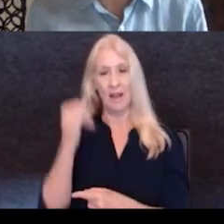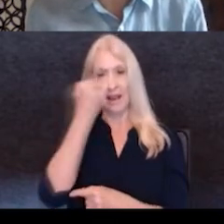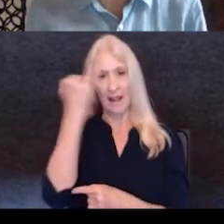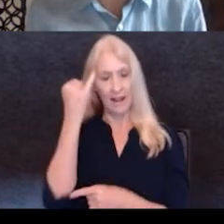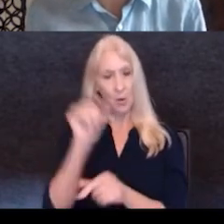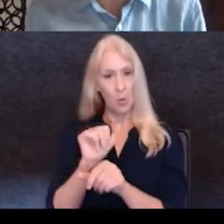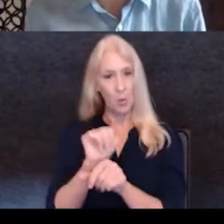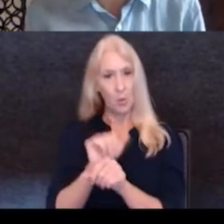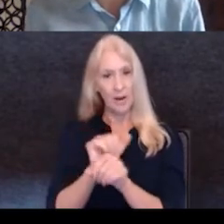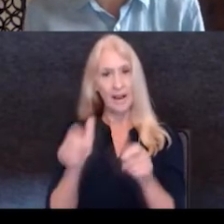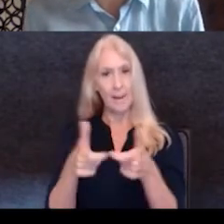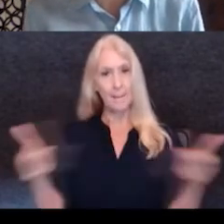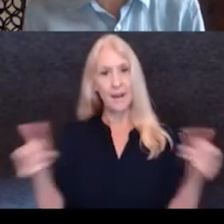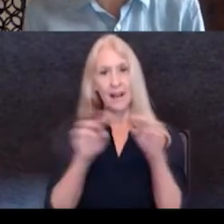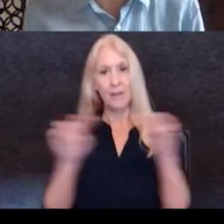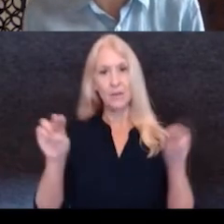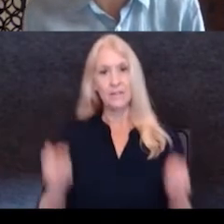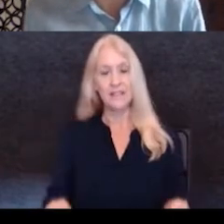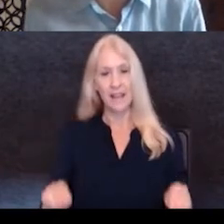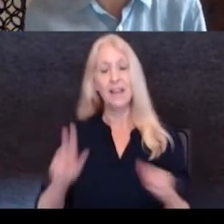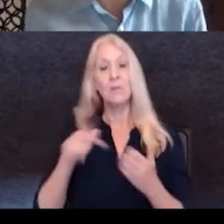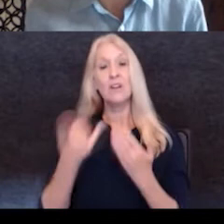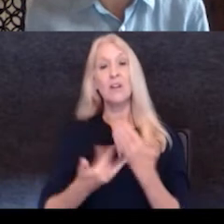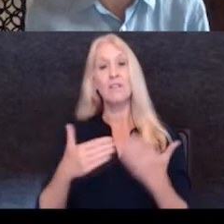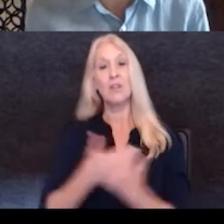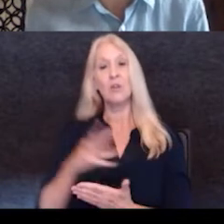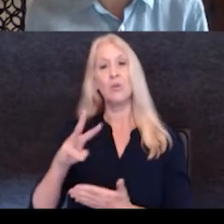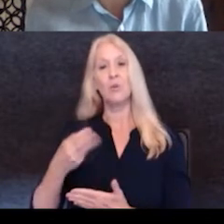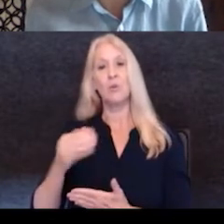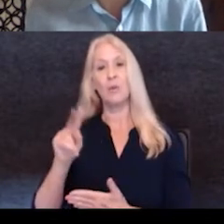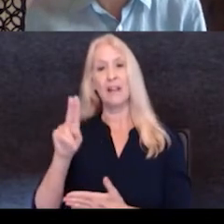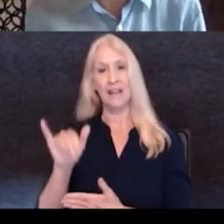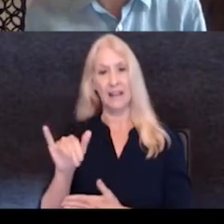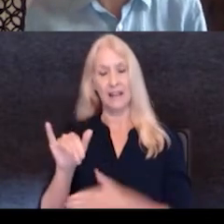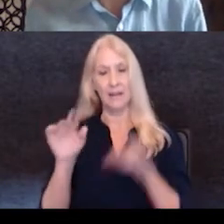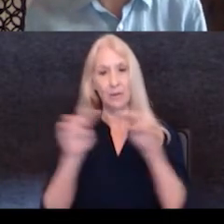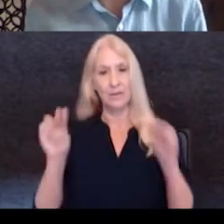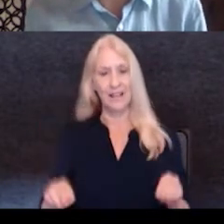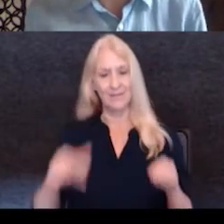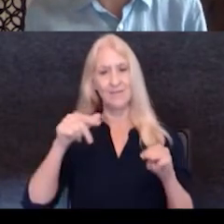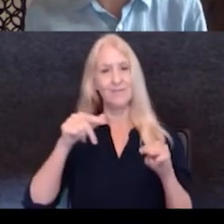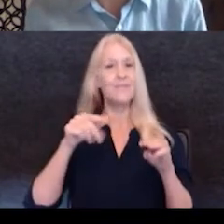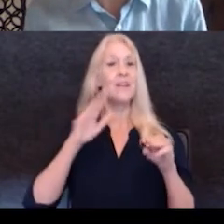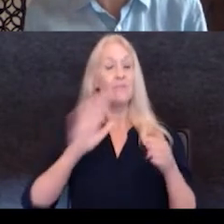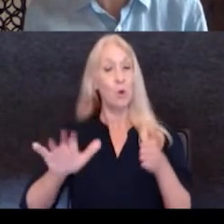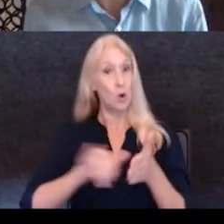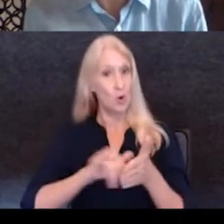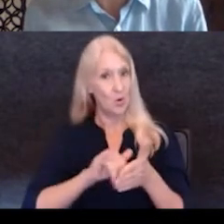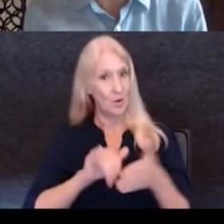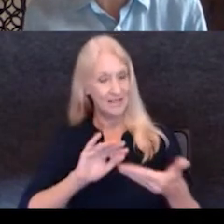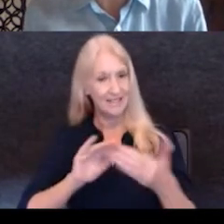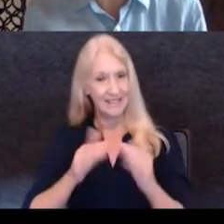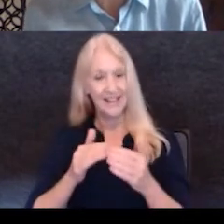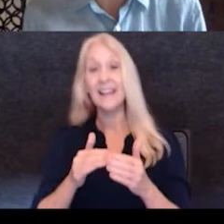museum project for the new Whitney Museum in downtown New York City. So, we both